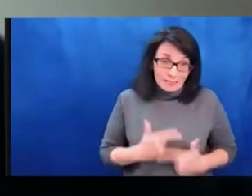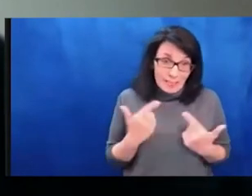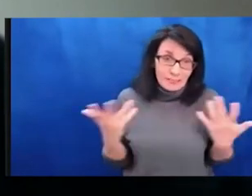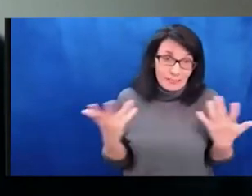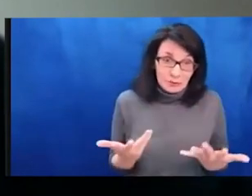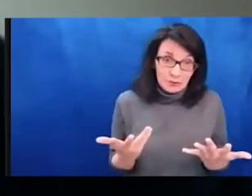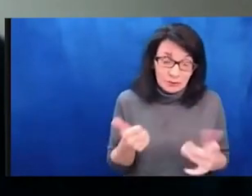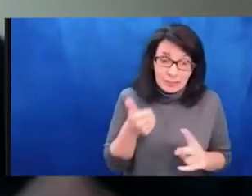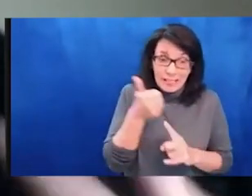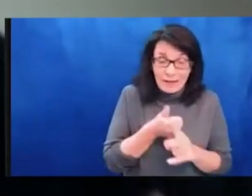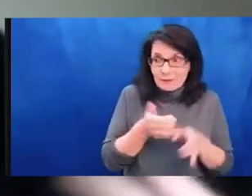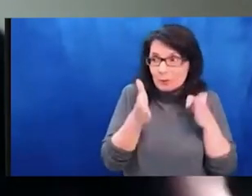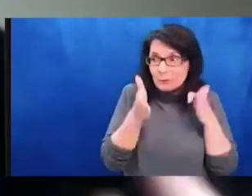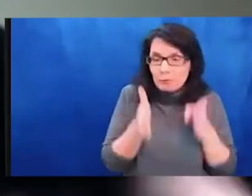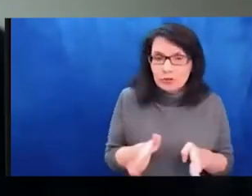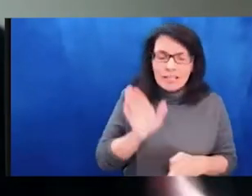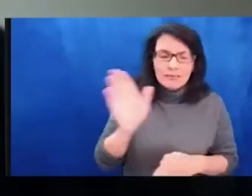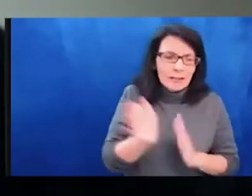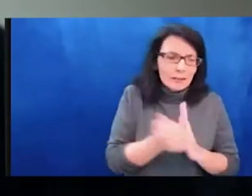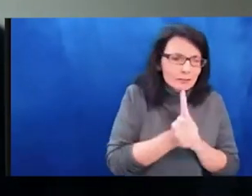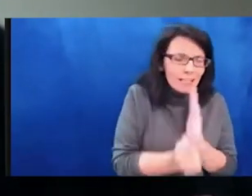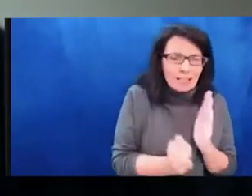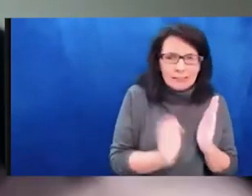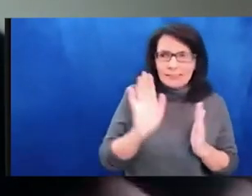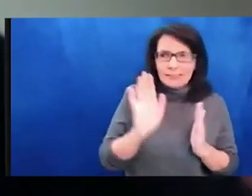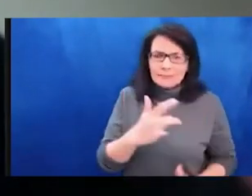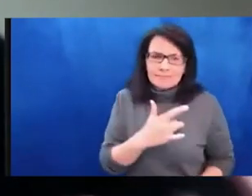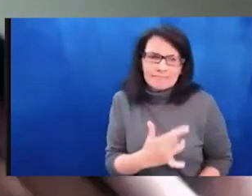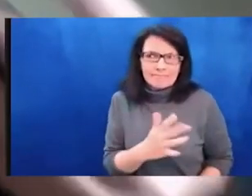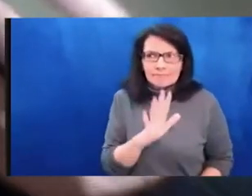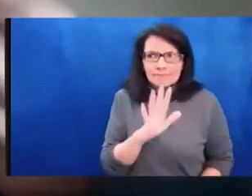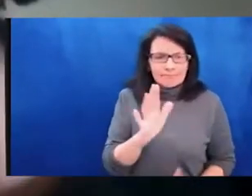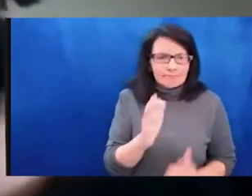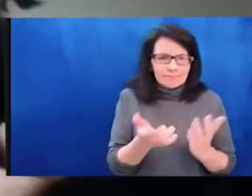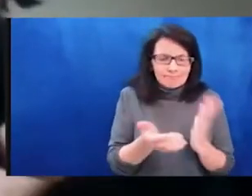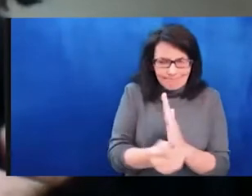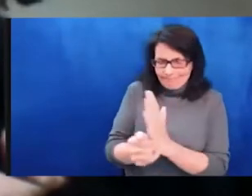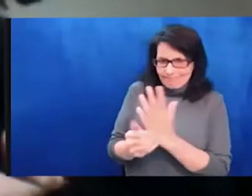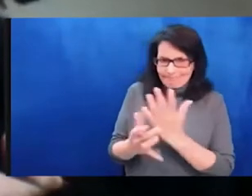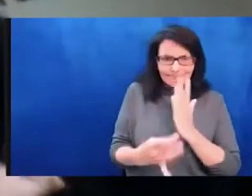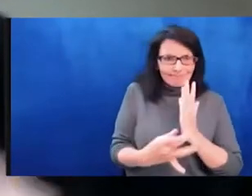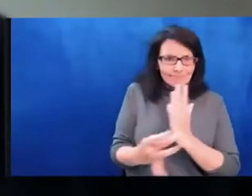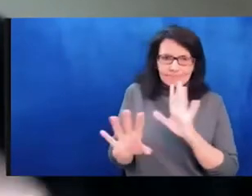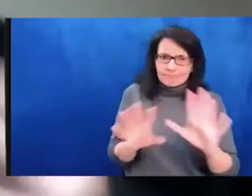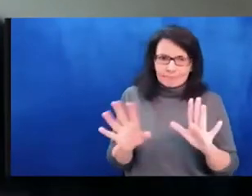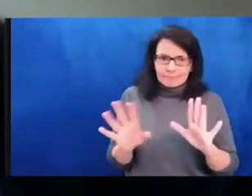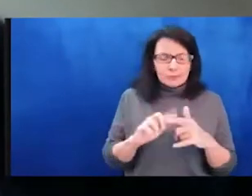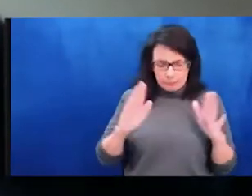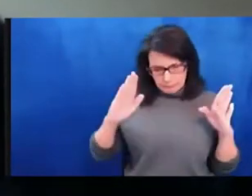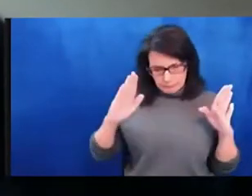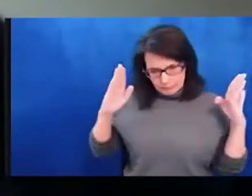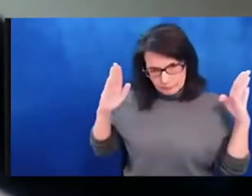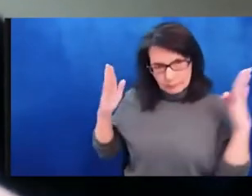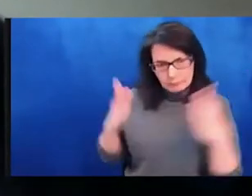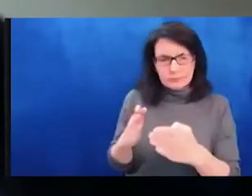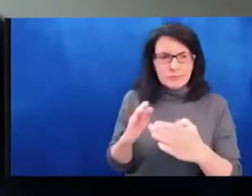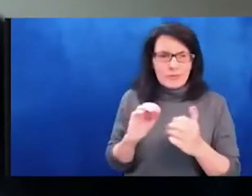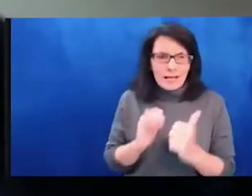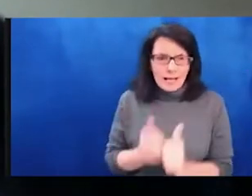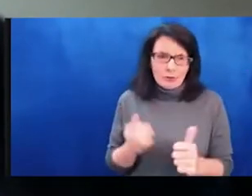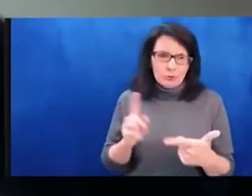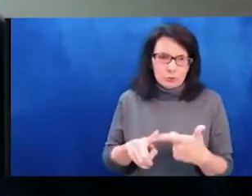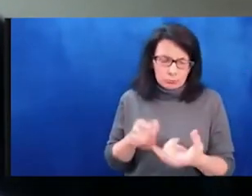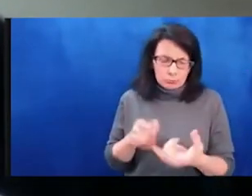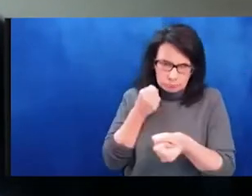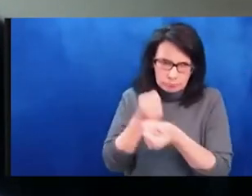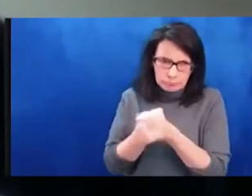more unsafe to live there than it was say the day before. This is what life is like